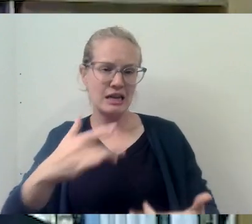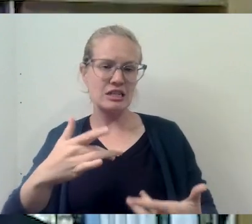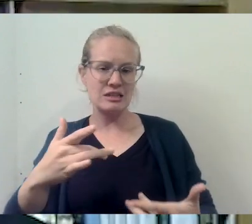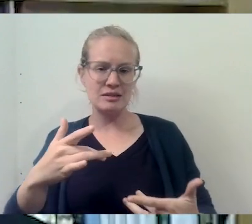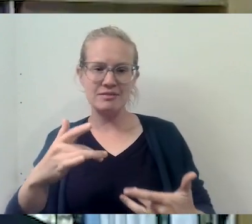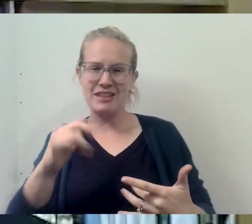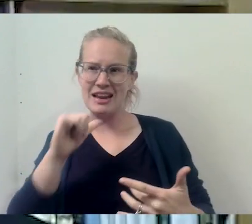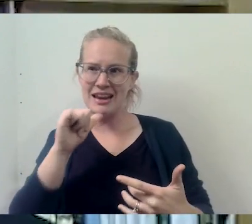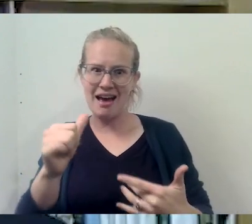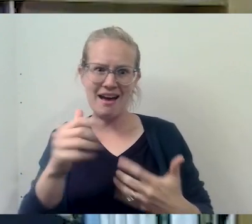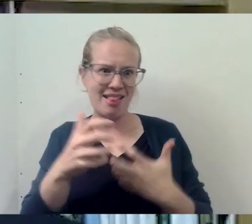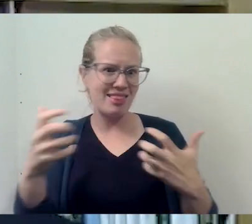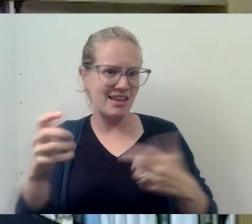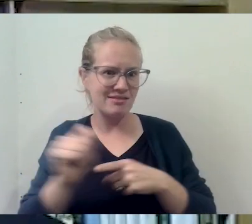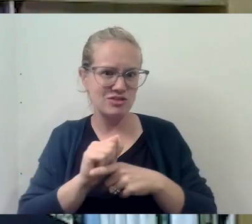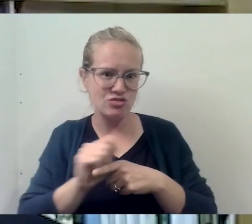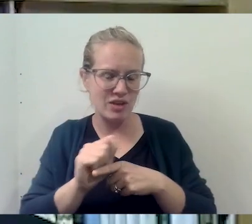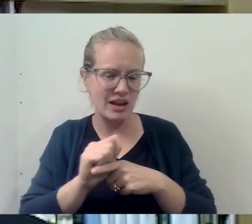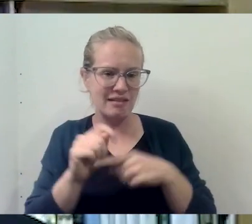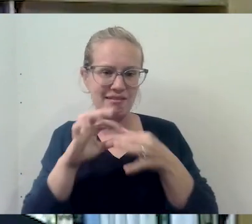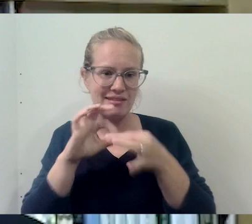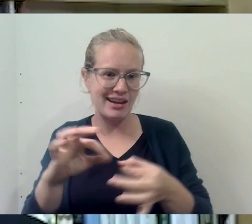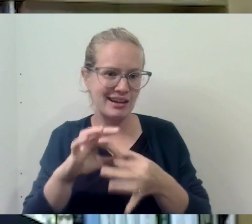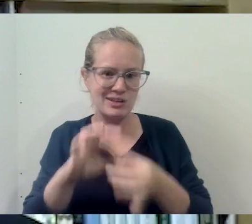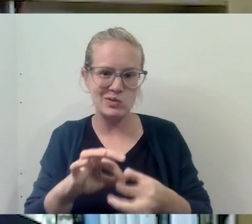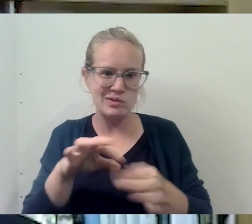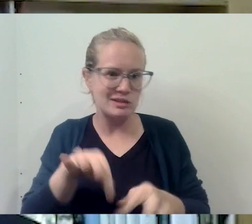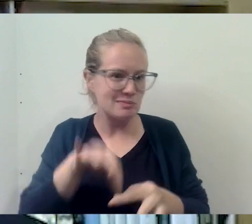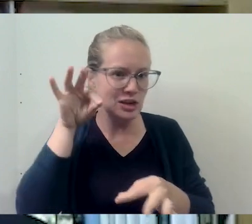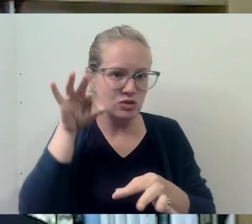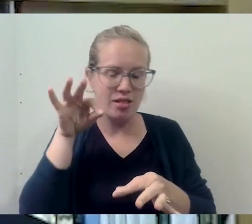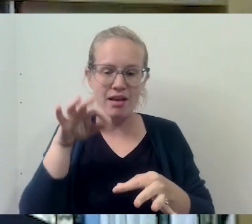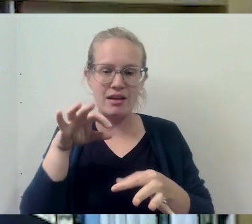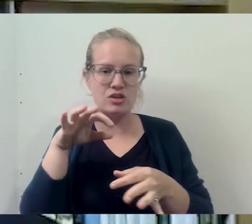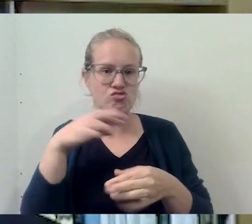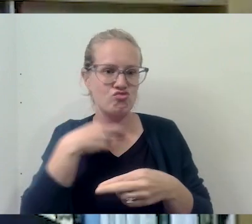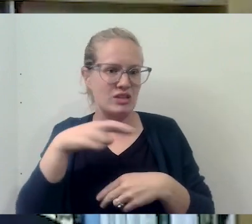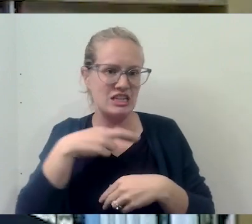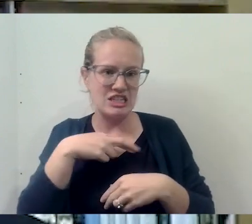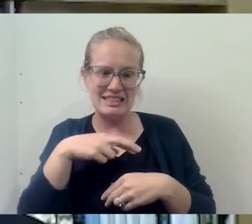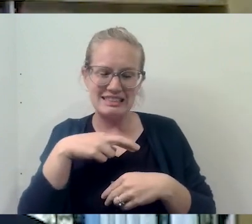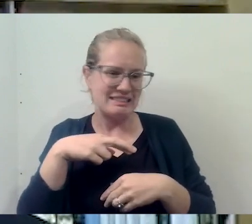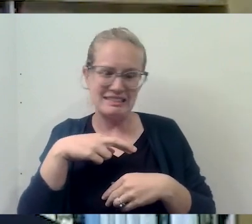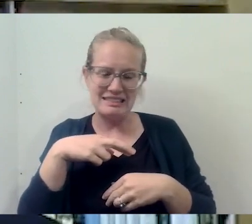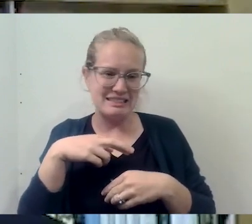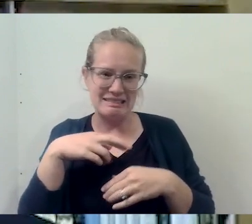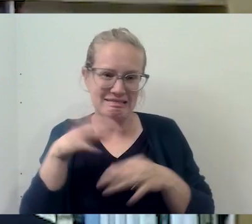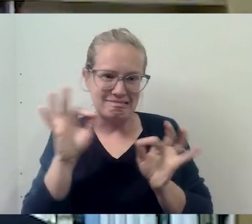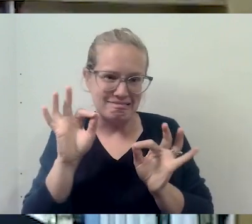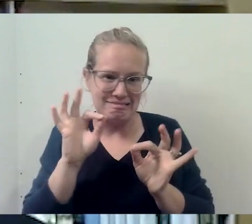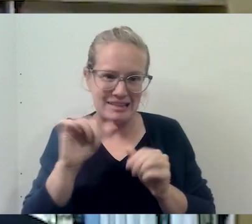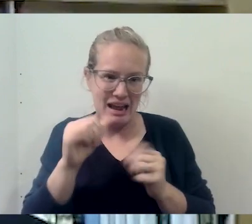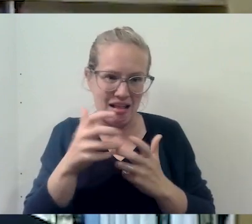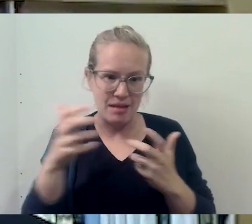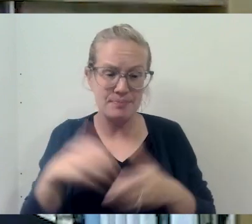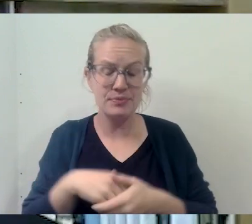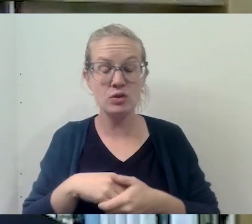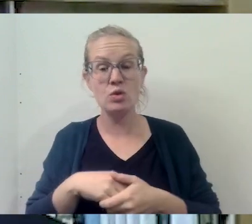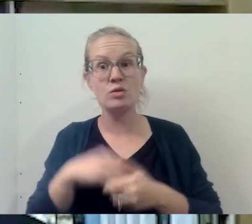little training in anything that has to do with spirituality and religion. And so some of these wonderful